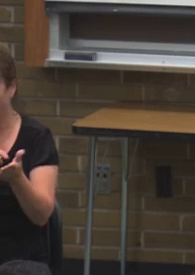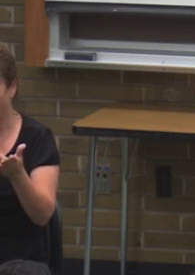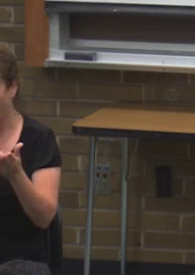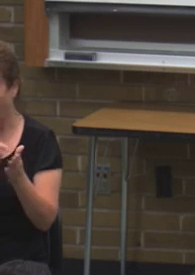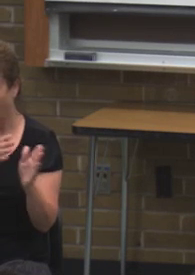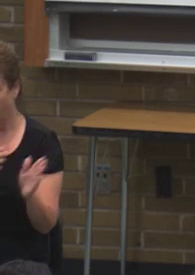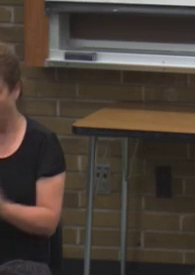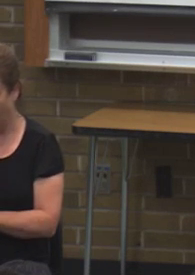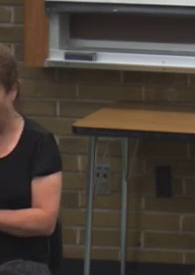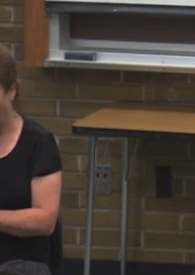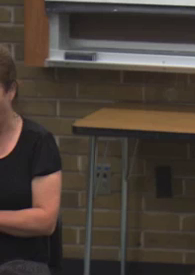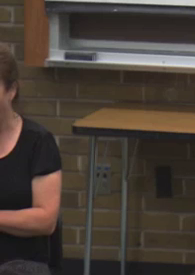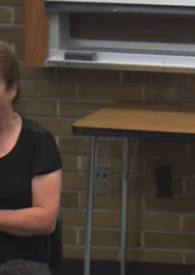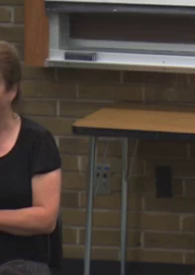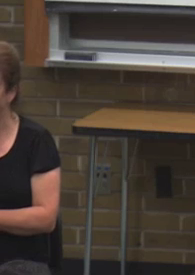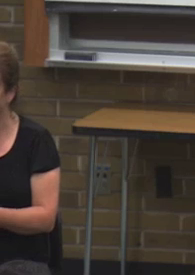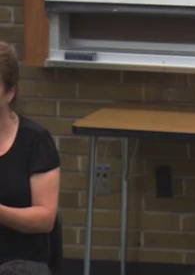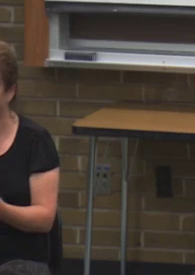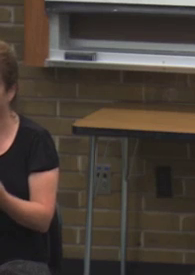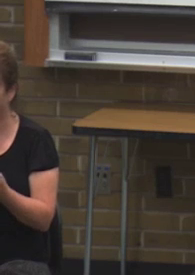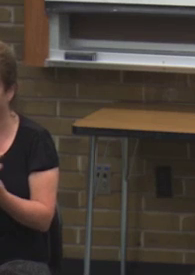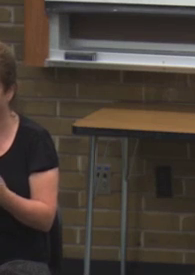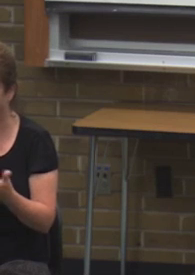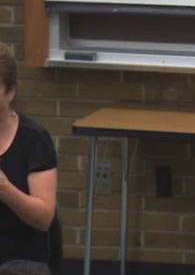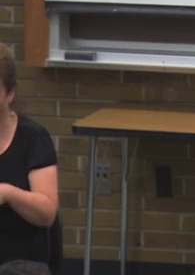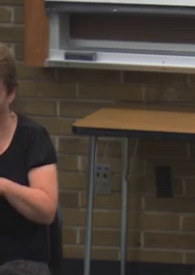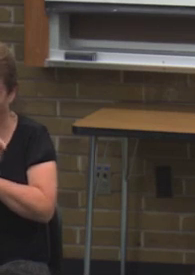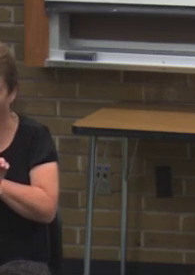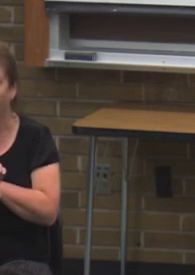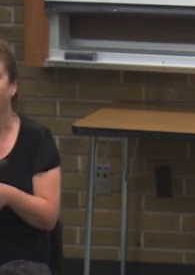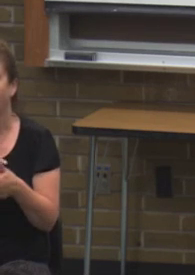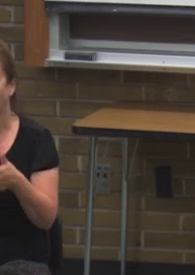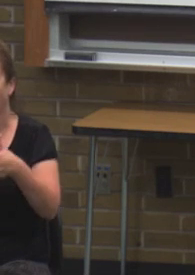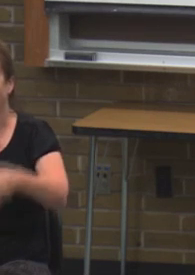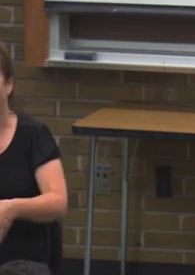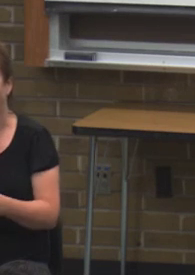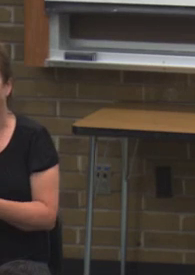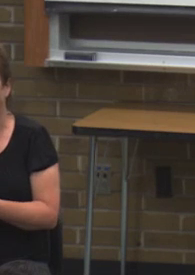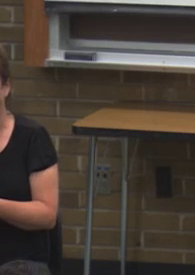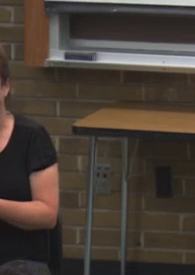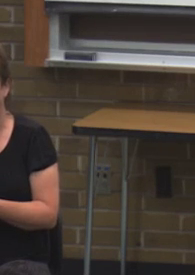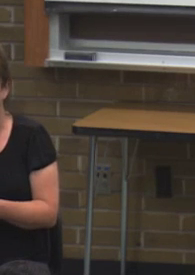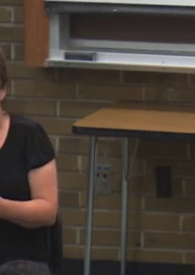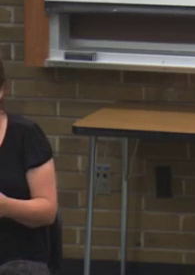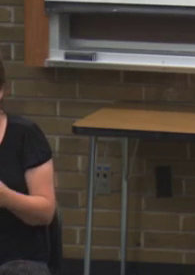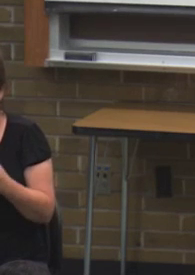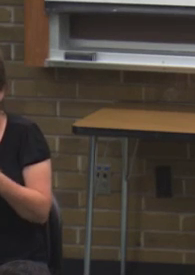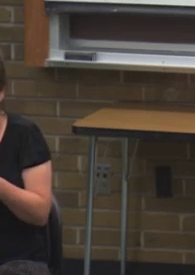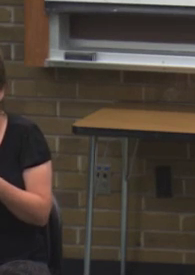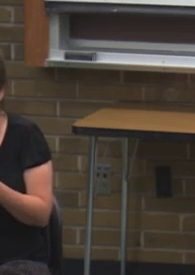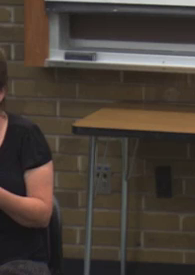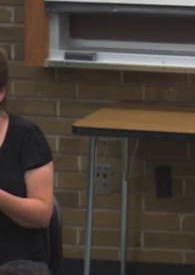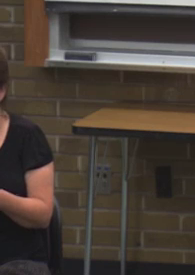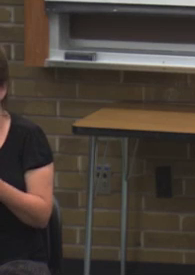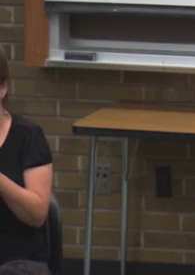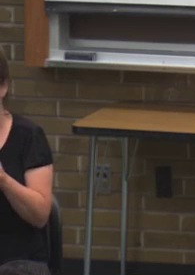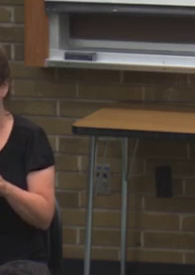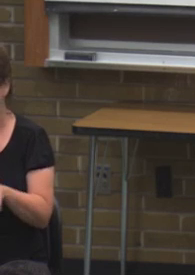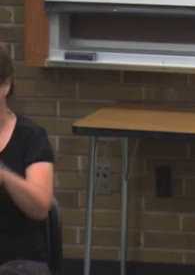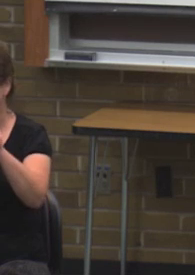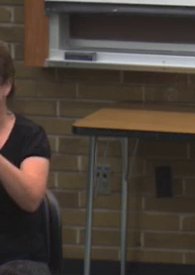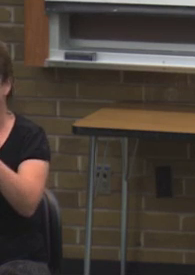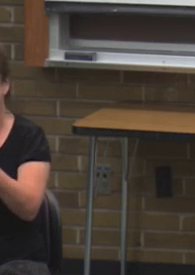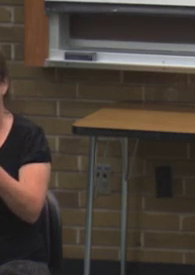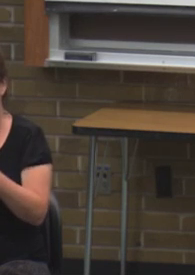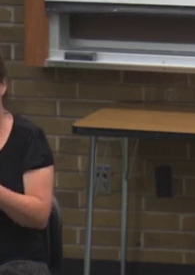in full, your classes will be dropped. Remember that classes are available on a first-come, first-served basis, so it's really important to sign up for the